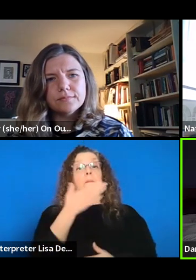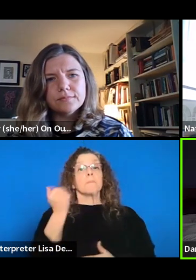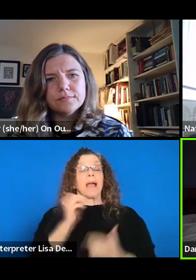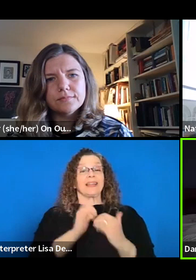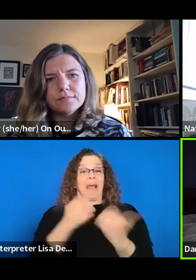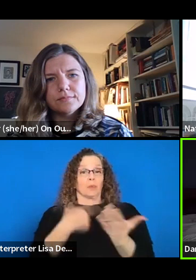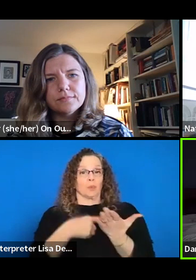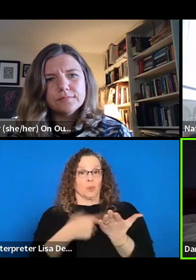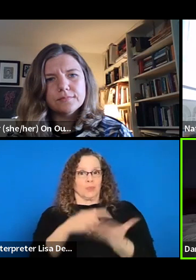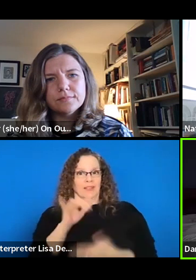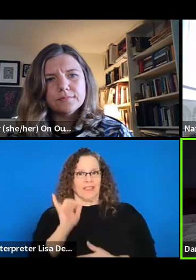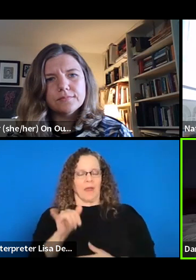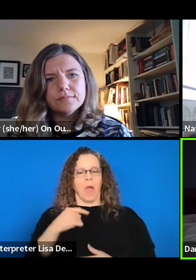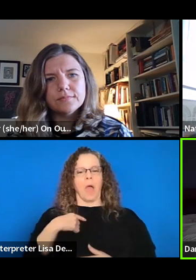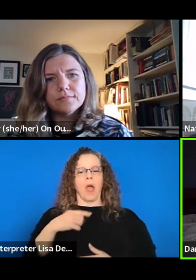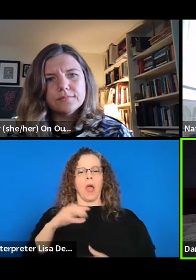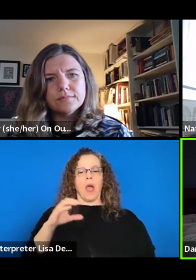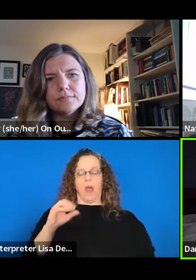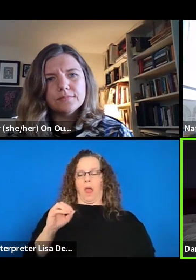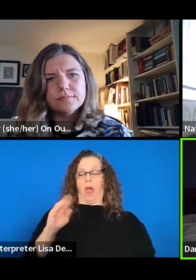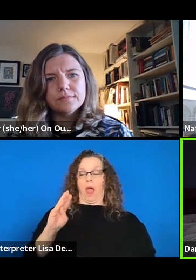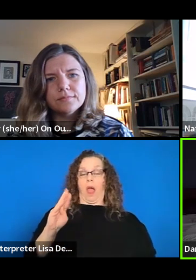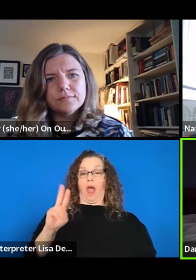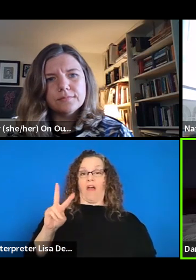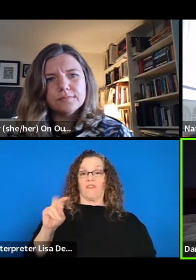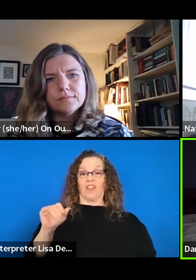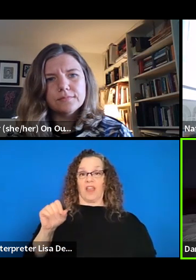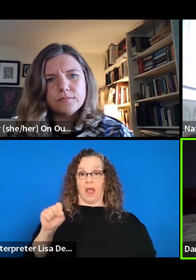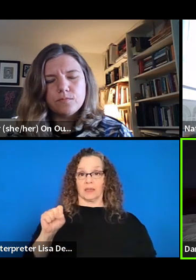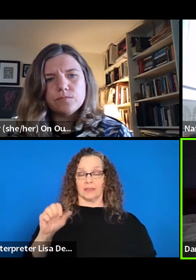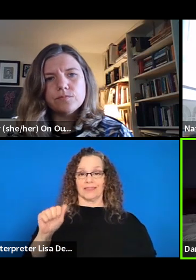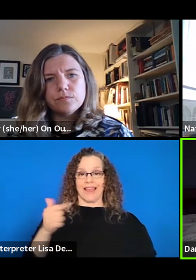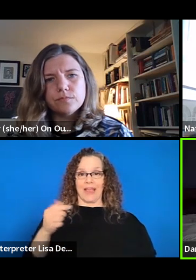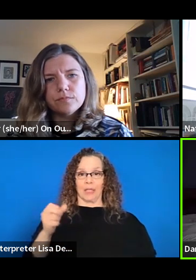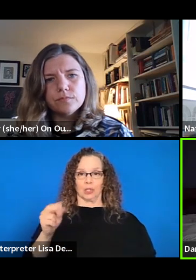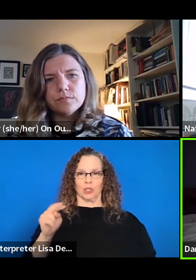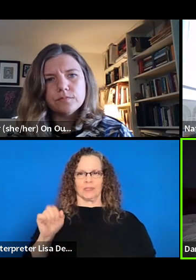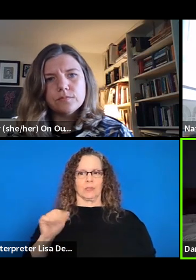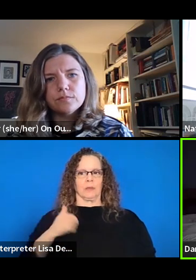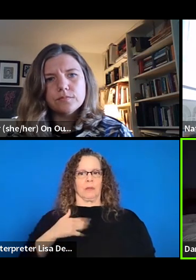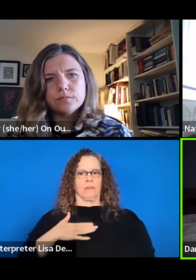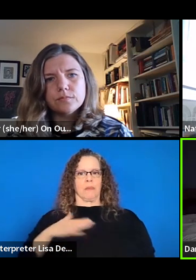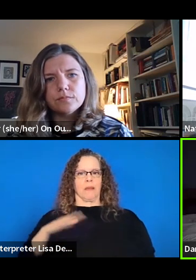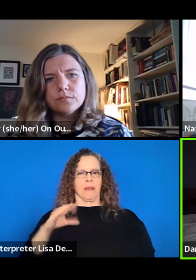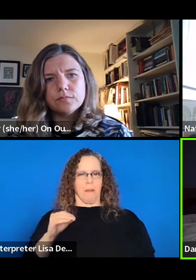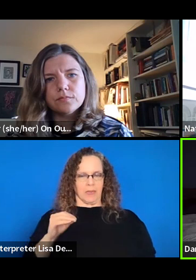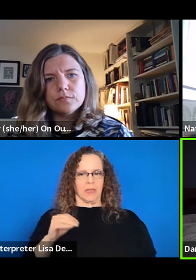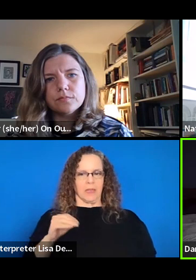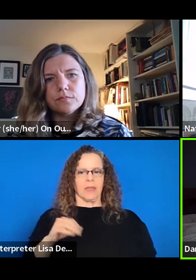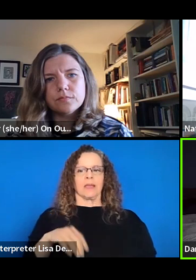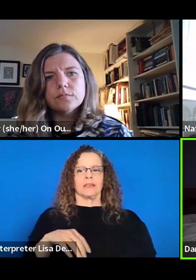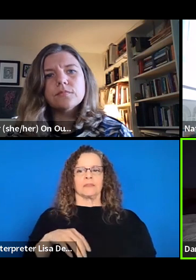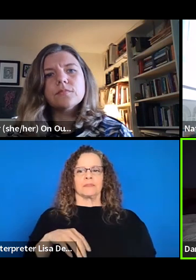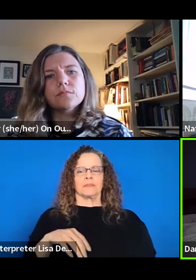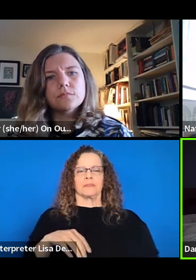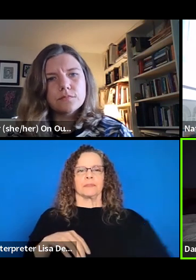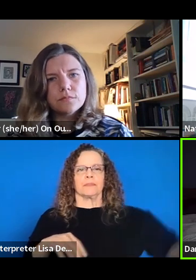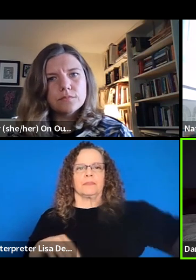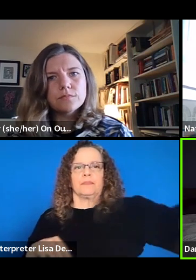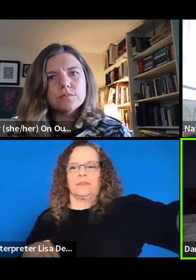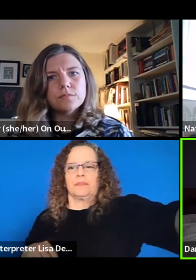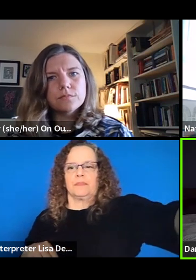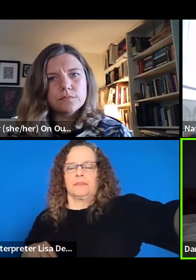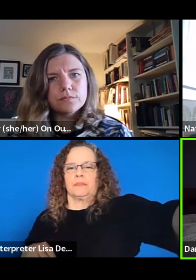historically, and even still, even with some of the more recent grants that we've gotten, because we've really only started, um, external support for our